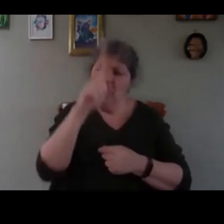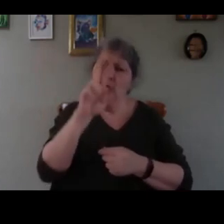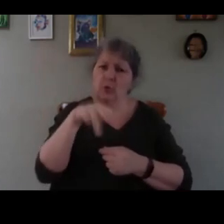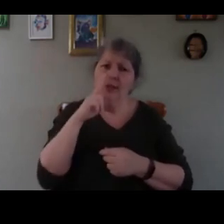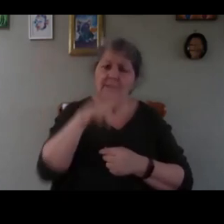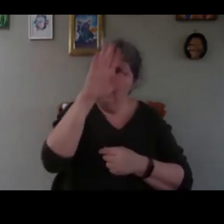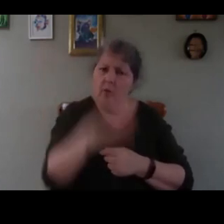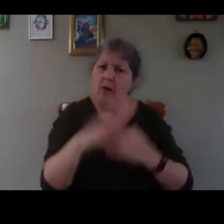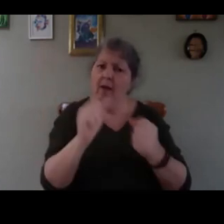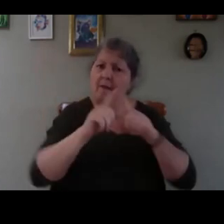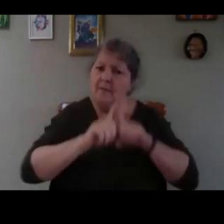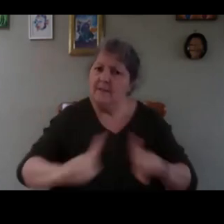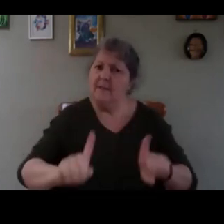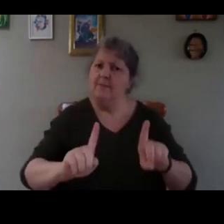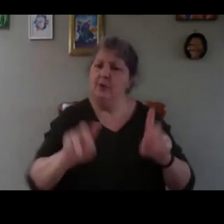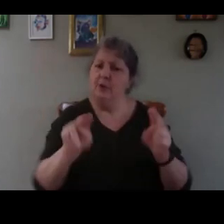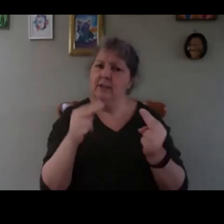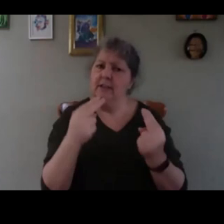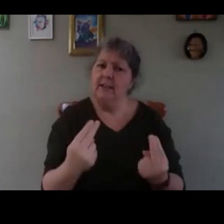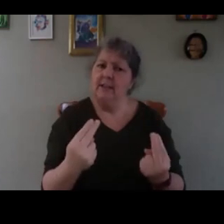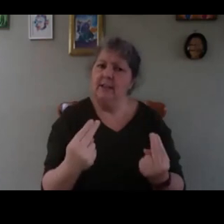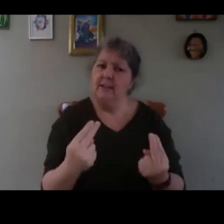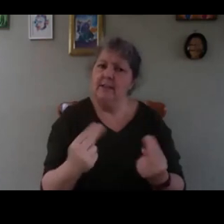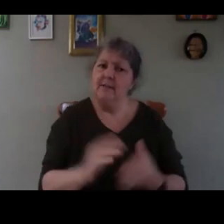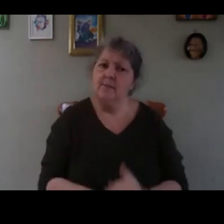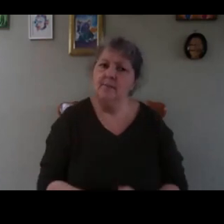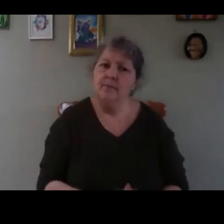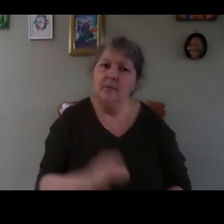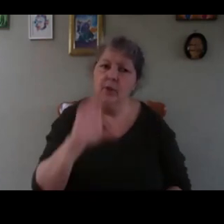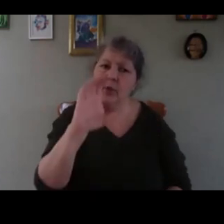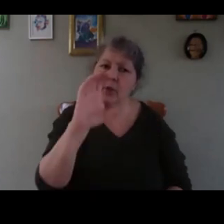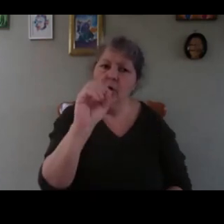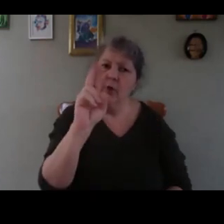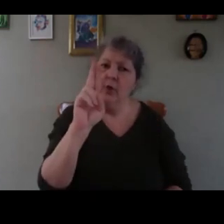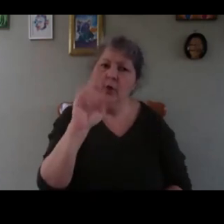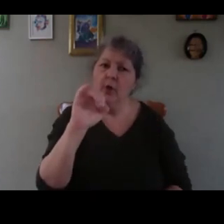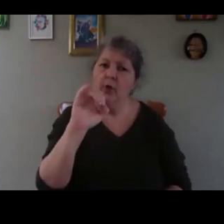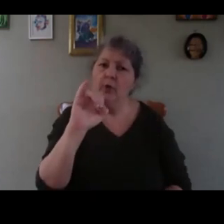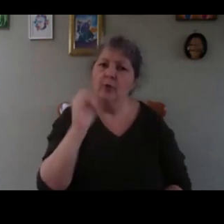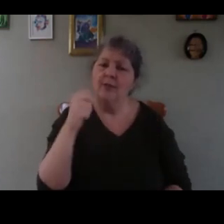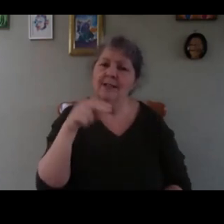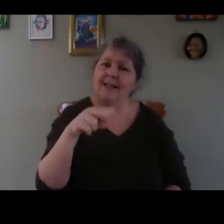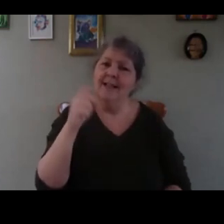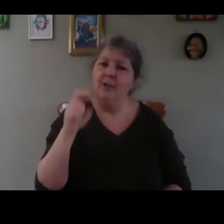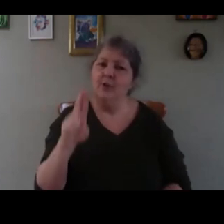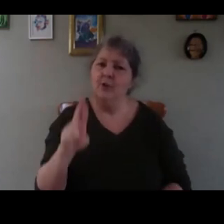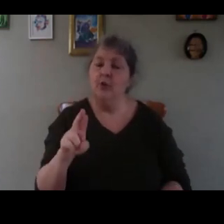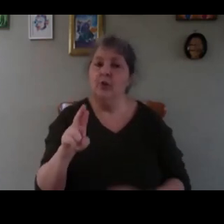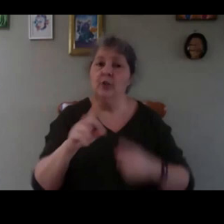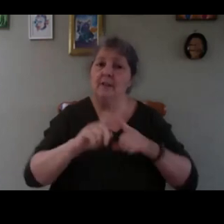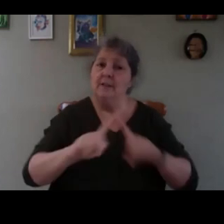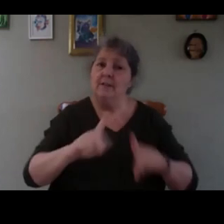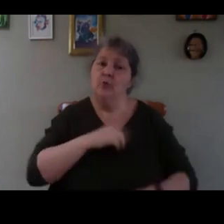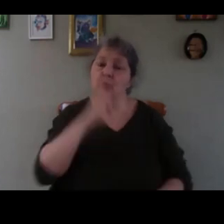coriander will germinate at low temperature when french beans won't and